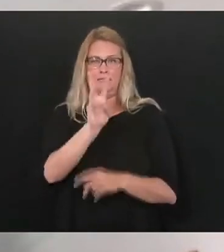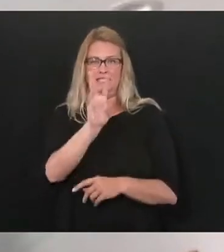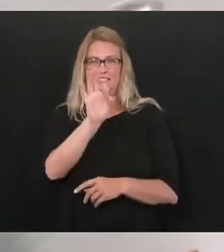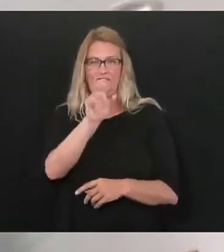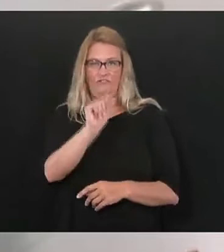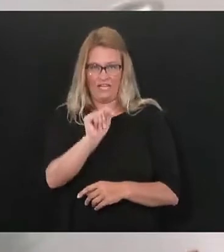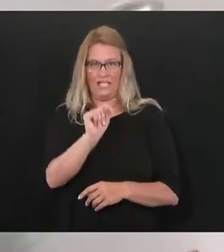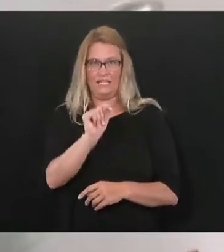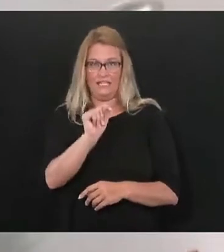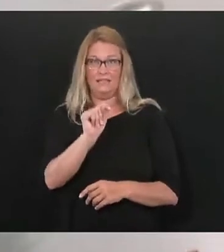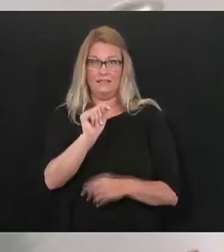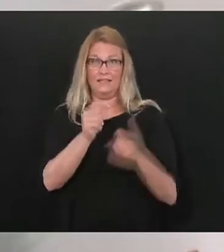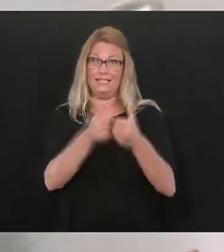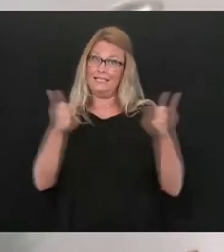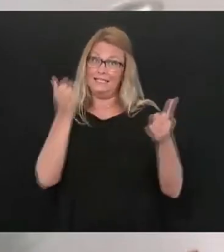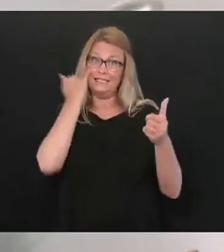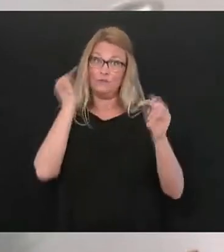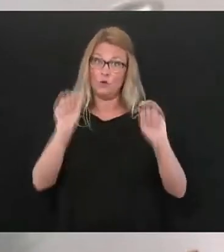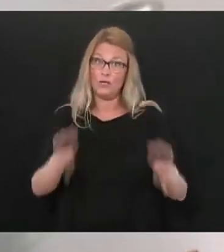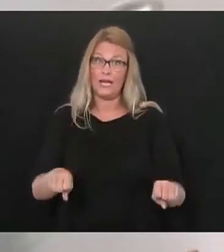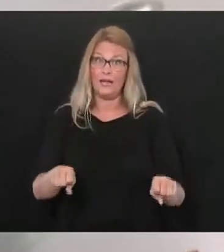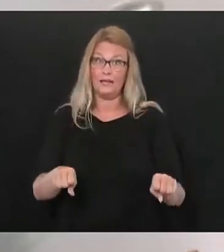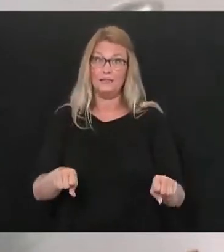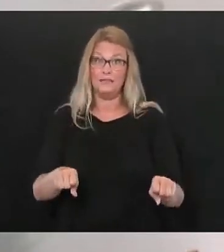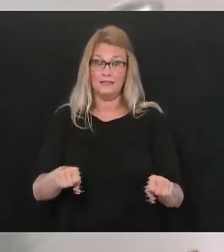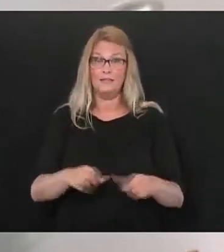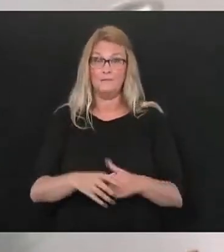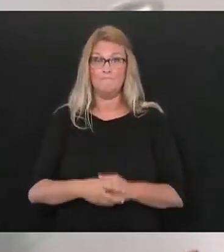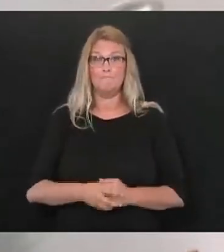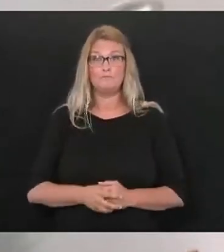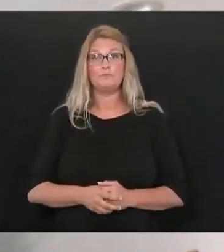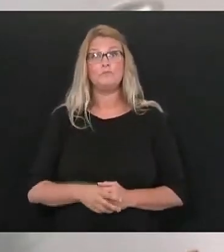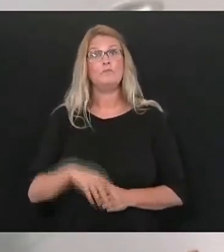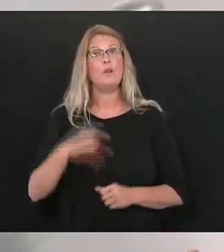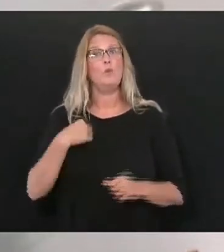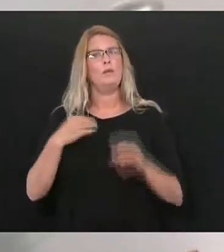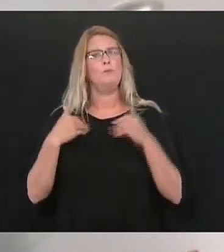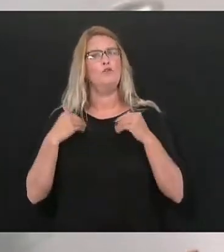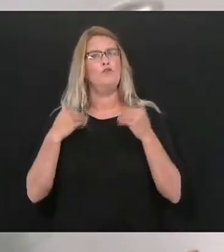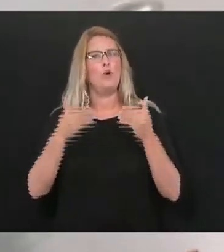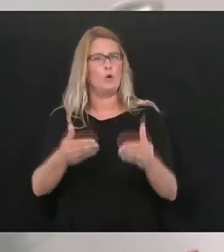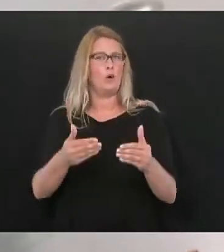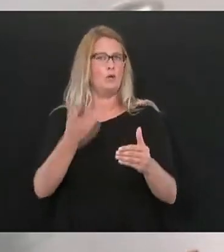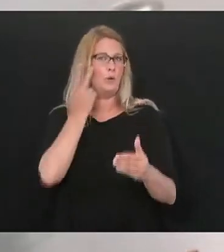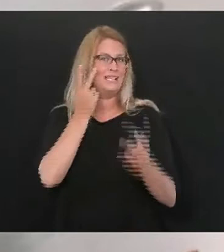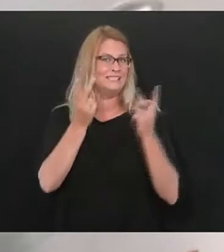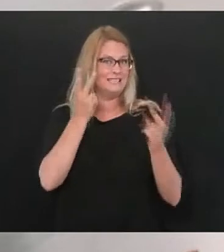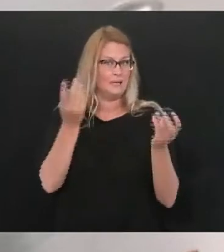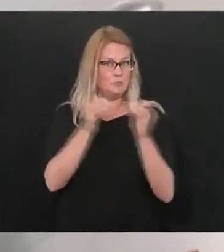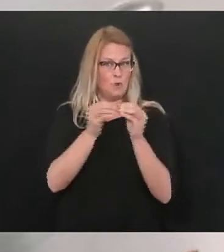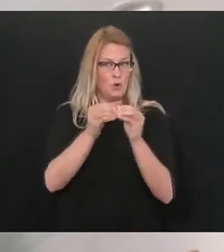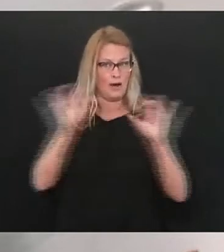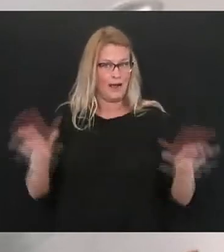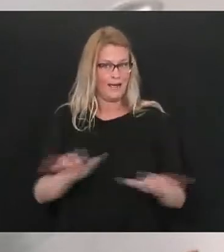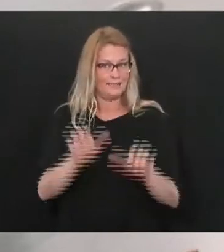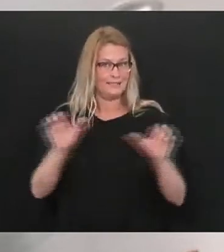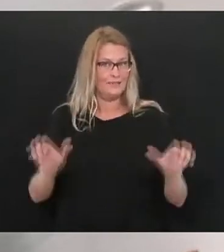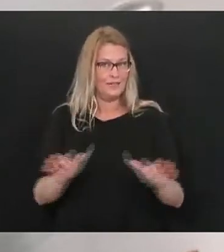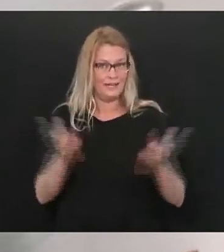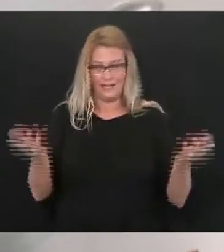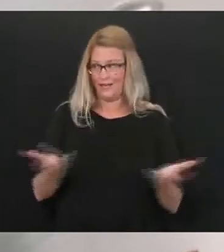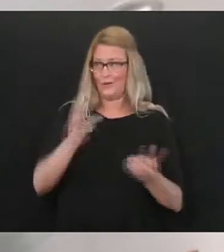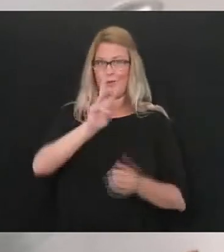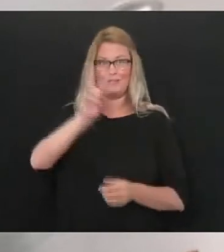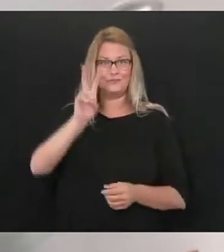is even better and also avoid crowds and as we go forward we are seeing more activity in West Virginia just like